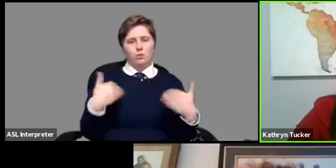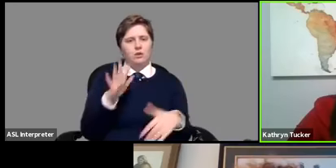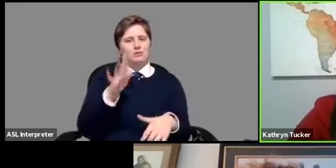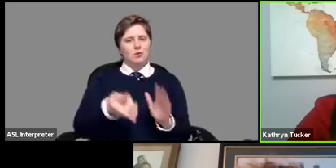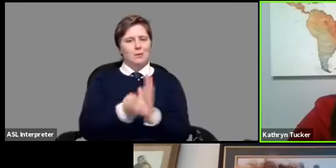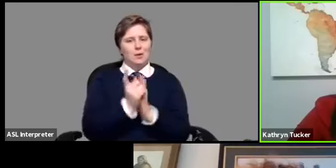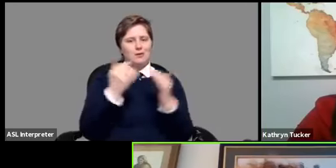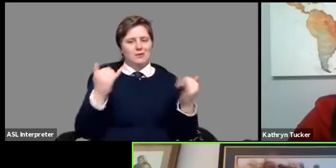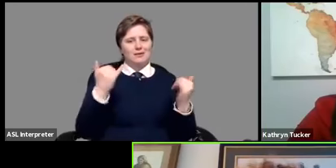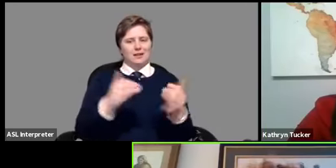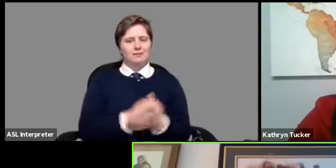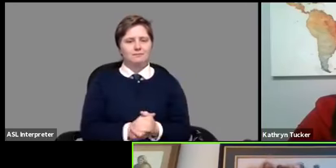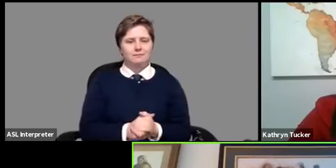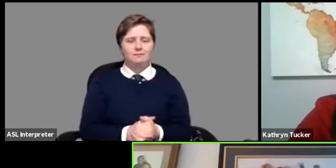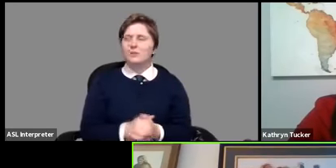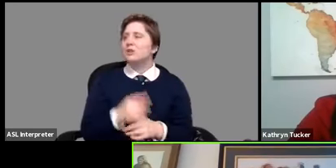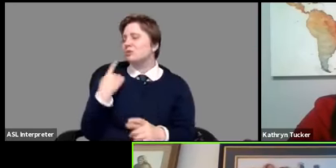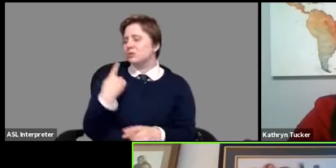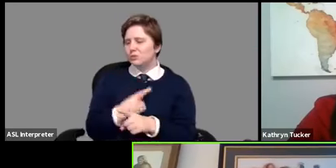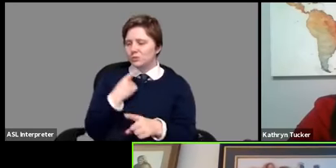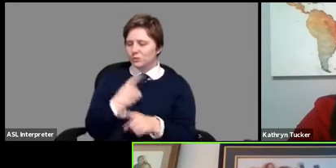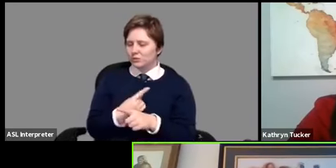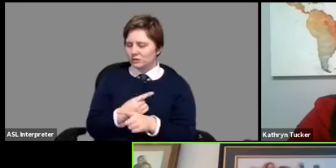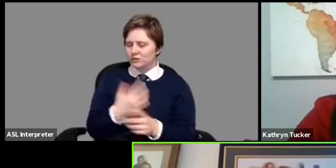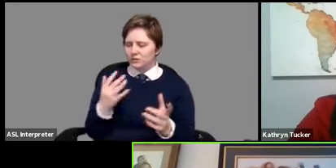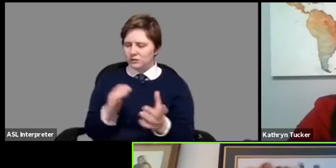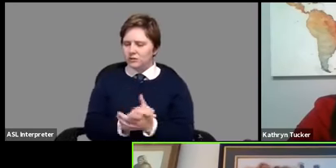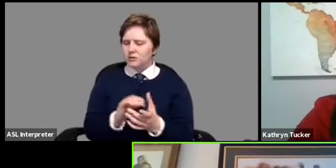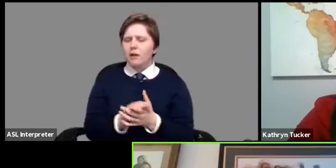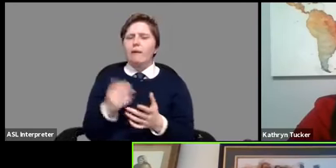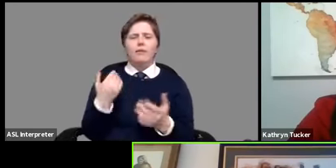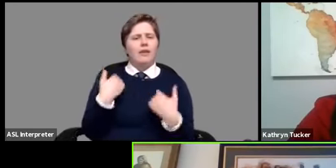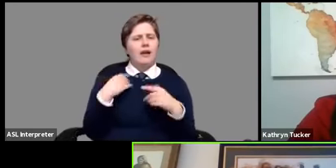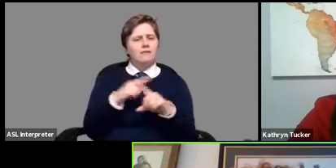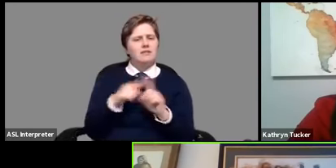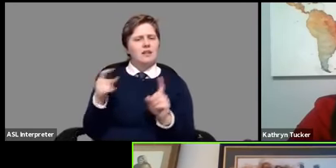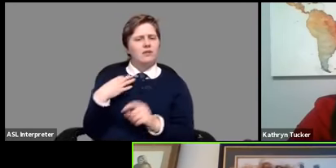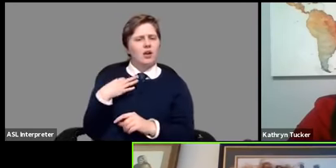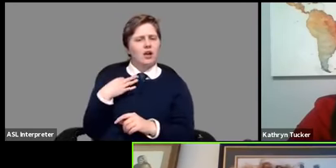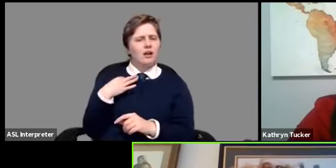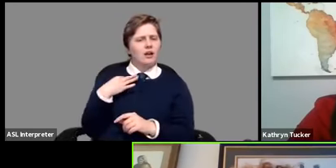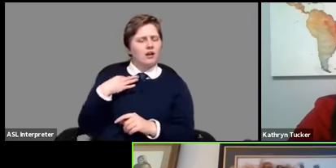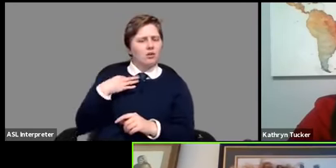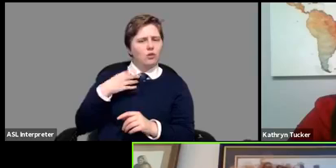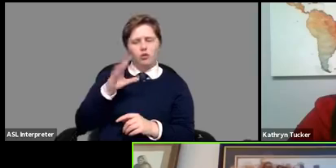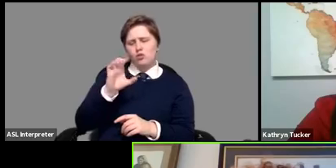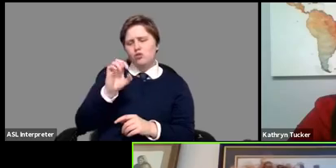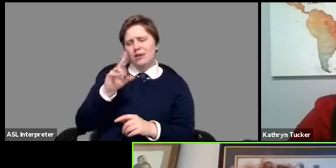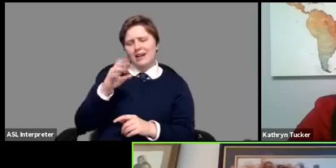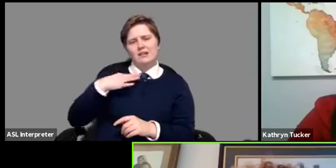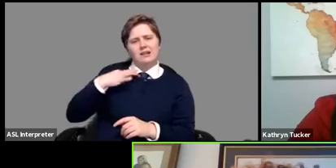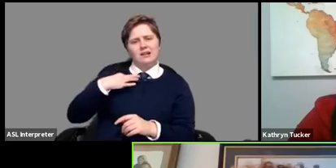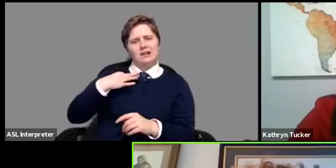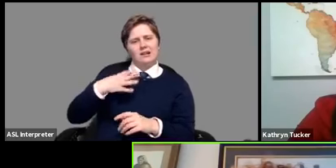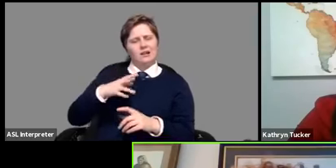moment right are they are there are different credit eligibility requirements right now yeah